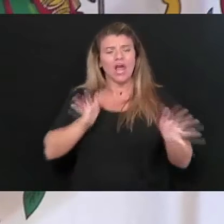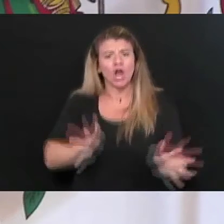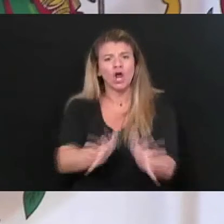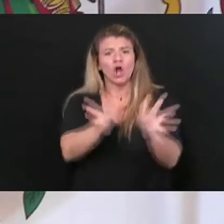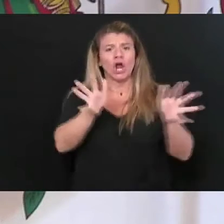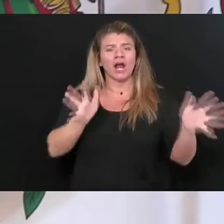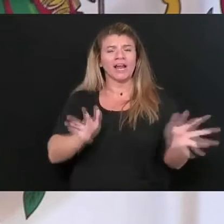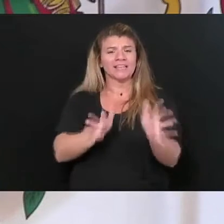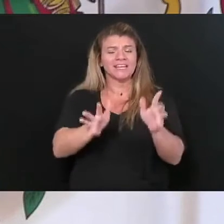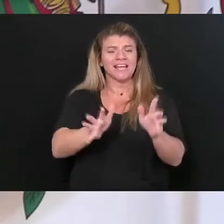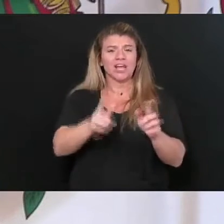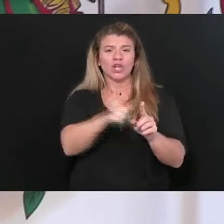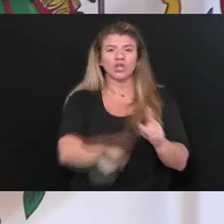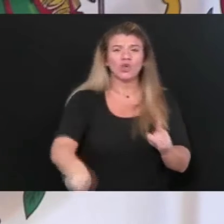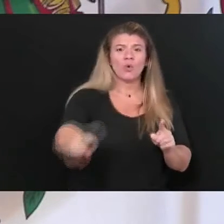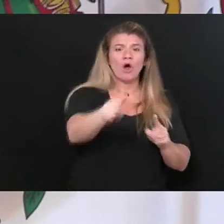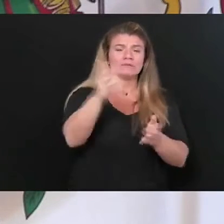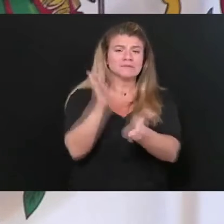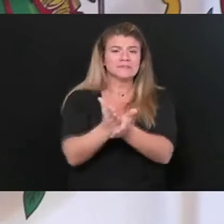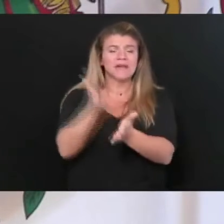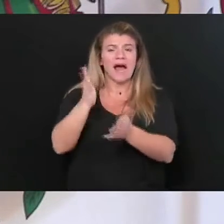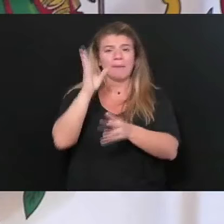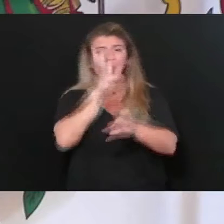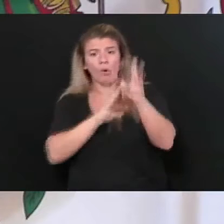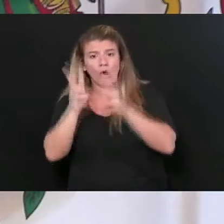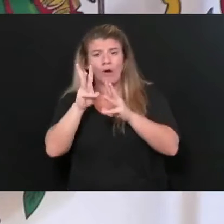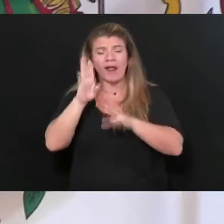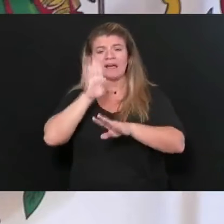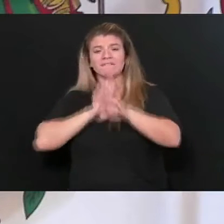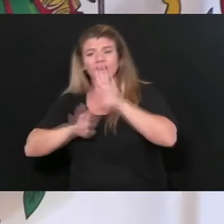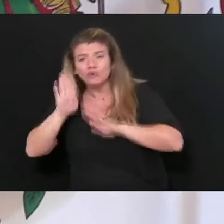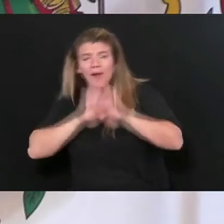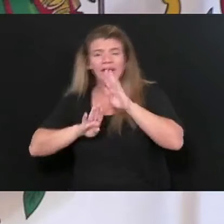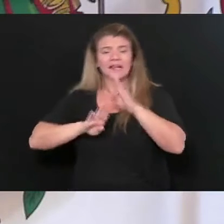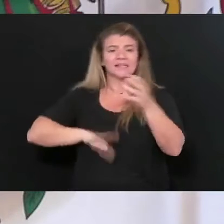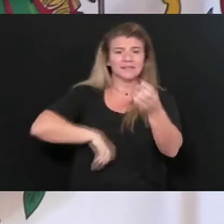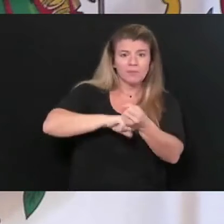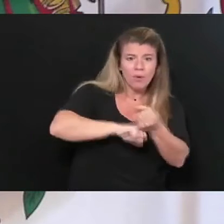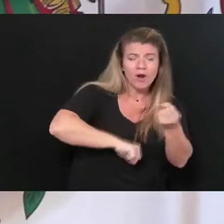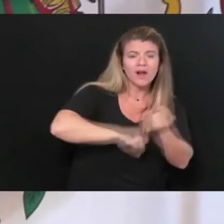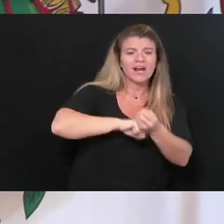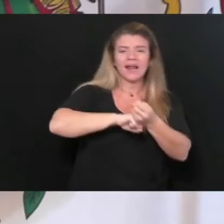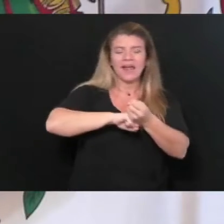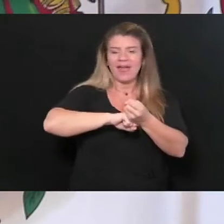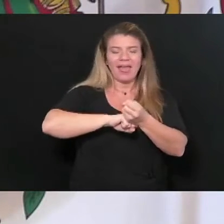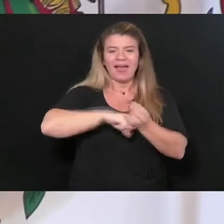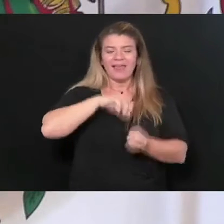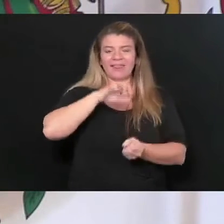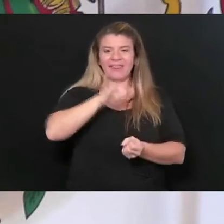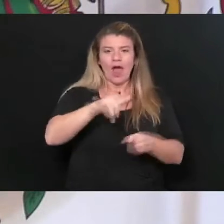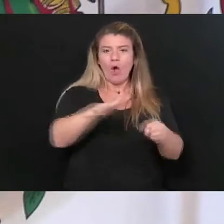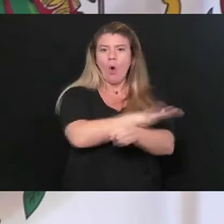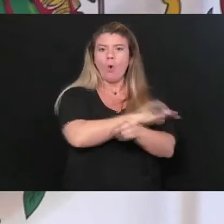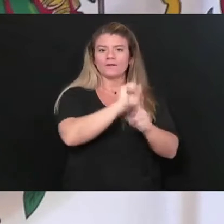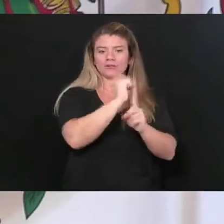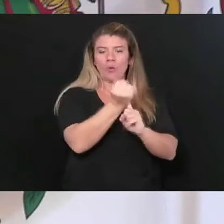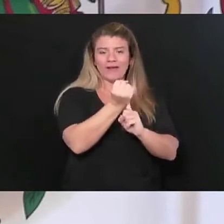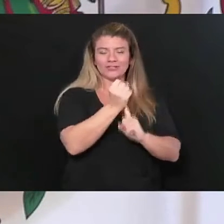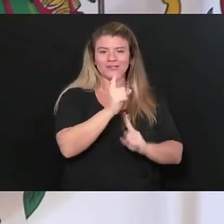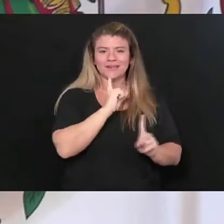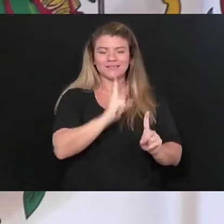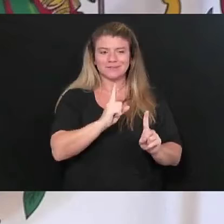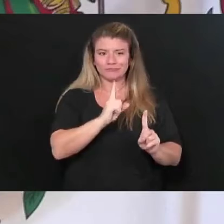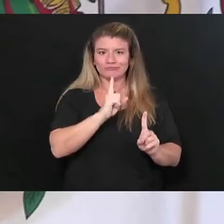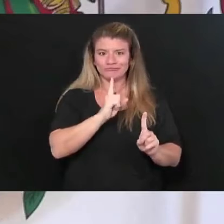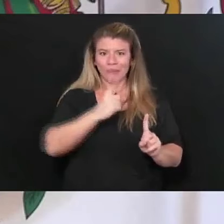and weariness and just and just the the tiredness that everybody is